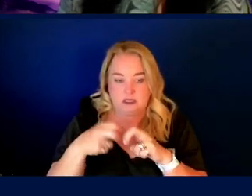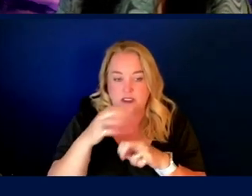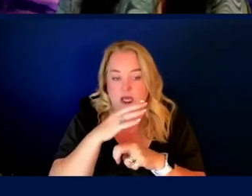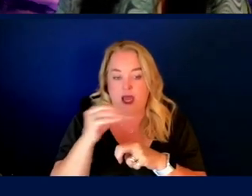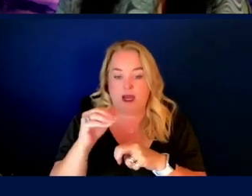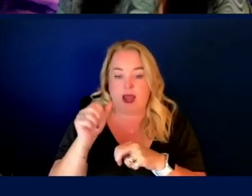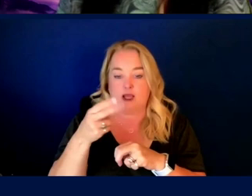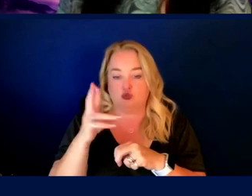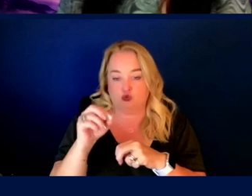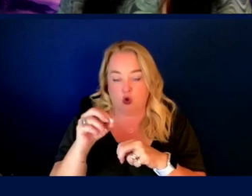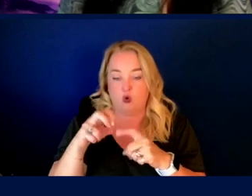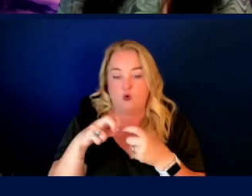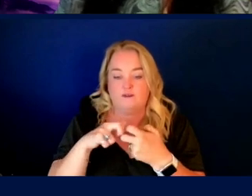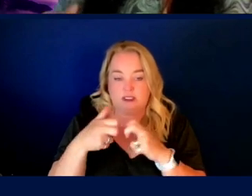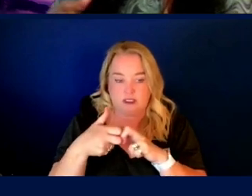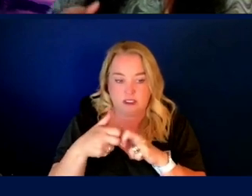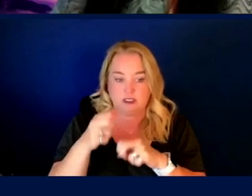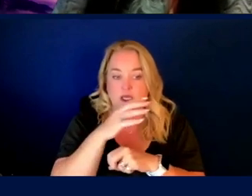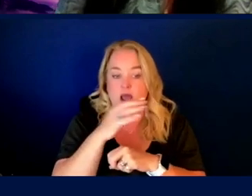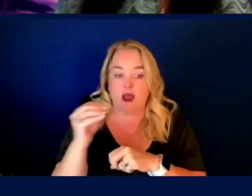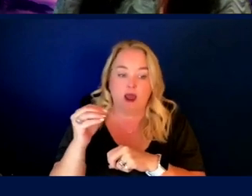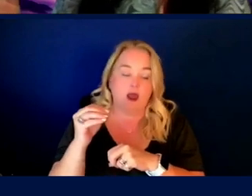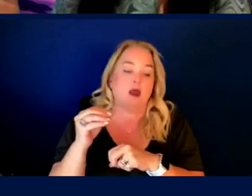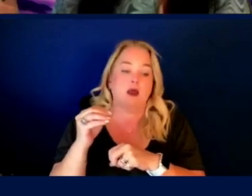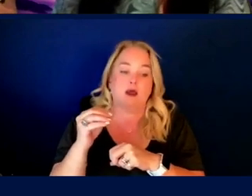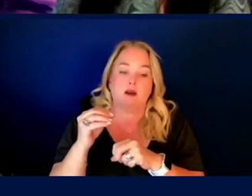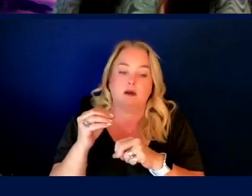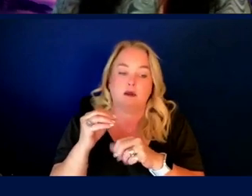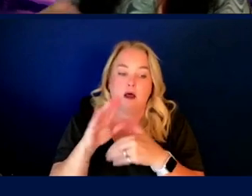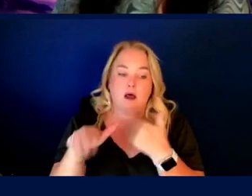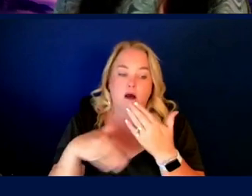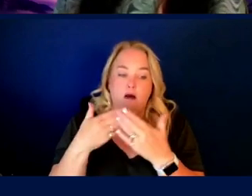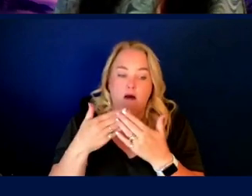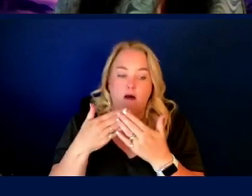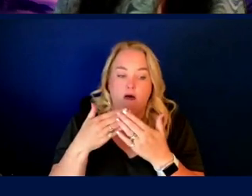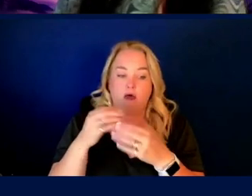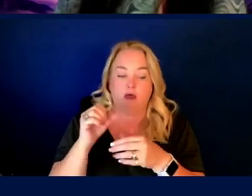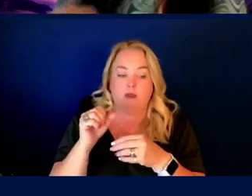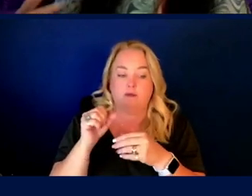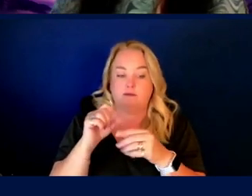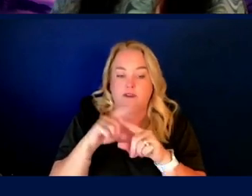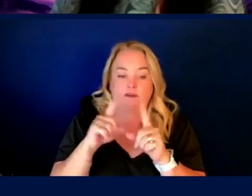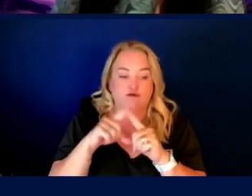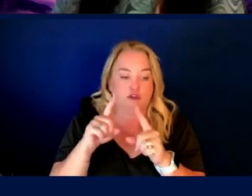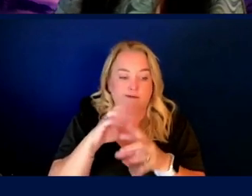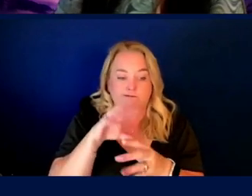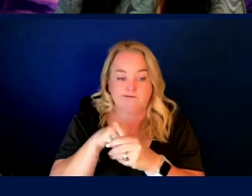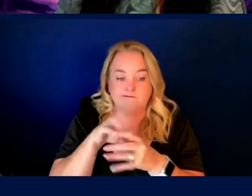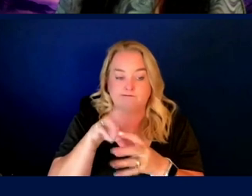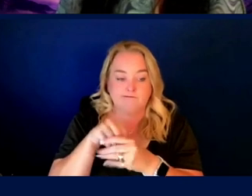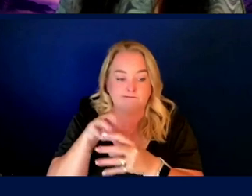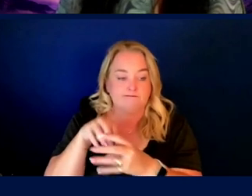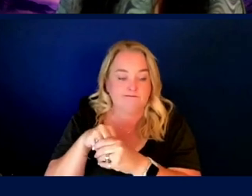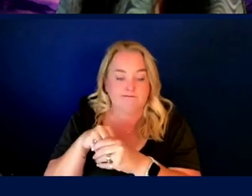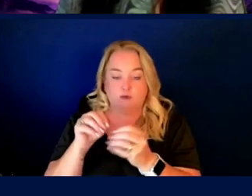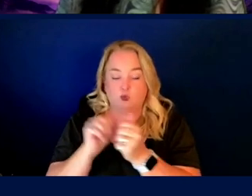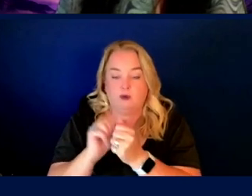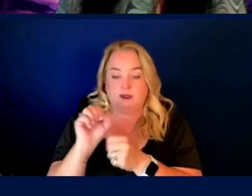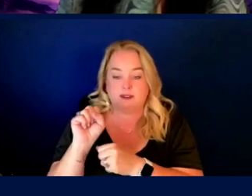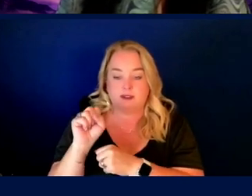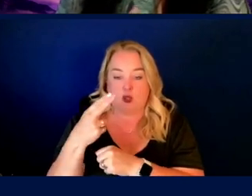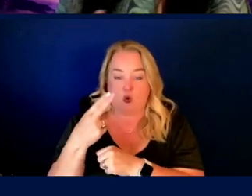also studied tech stewardship, which is a lot of, uh, where do we want to steer technology, integrating values, understanding stakeholder ethics